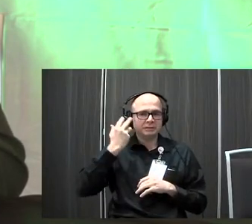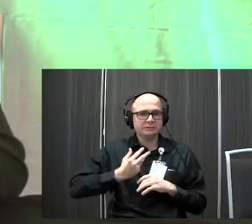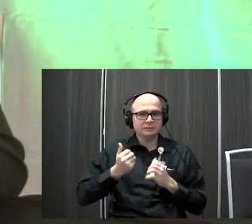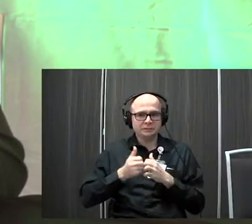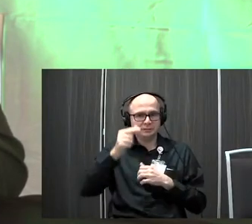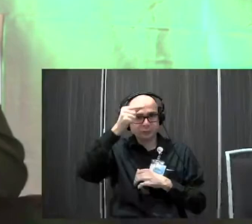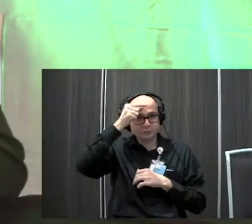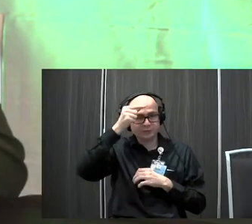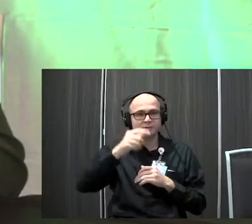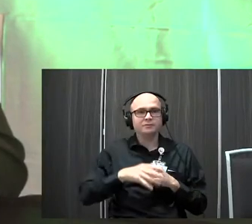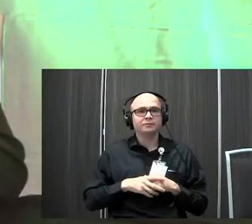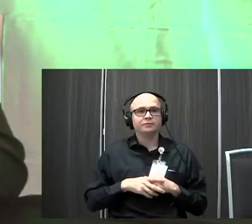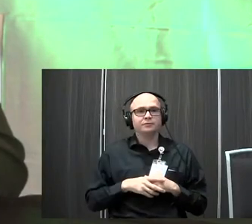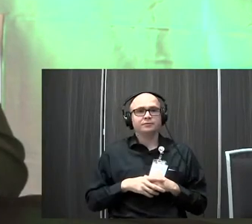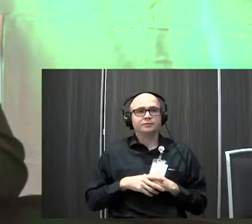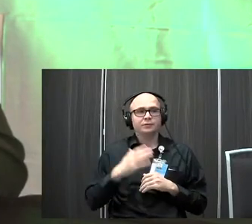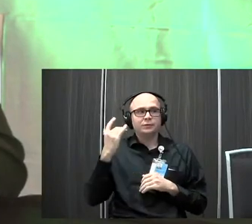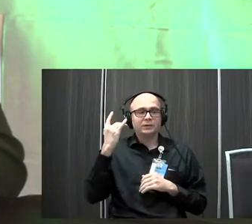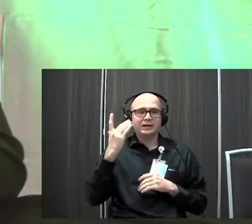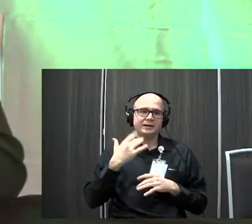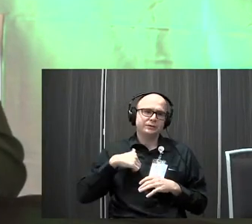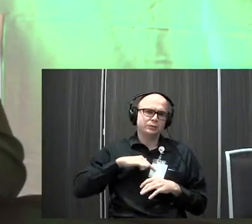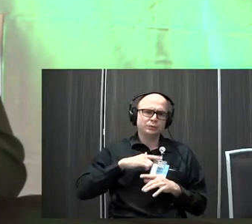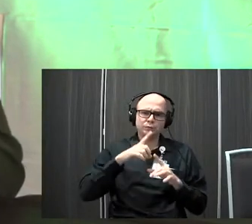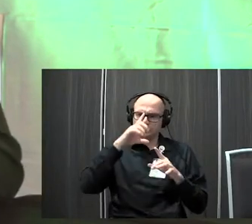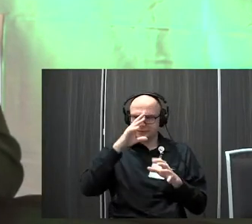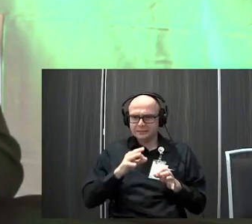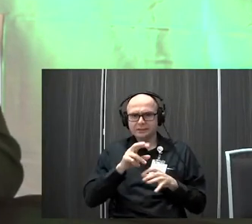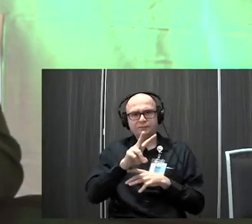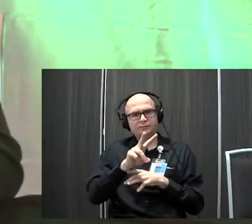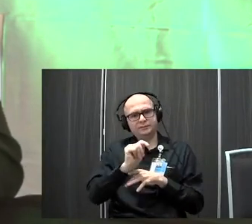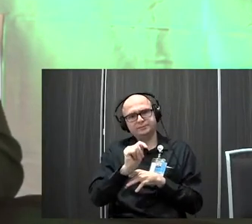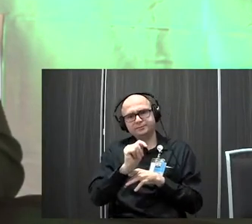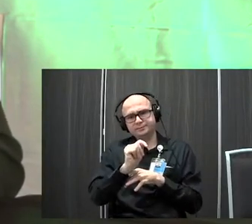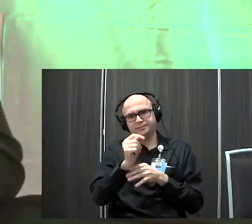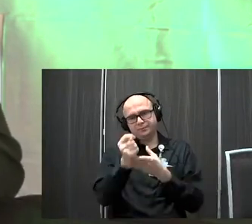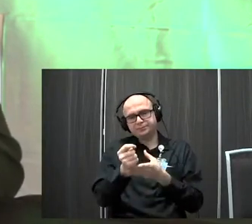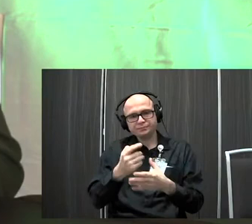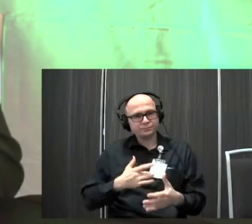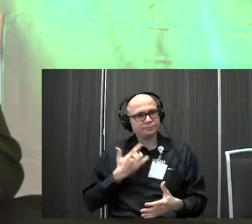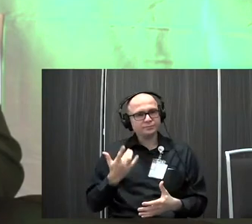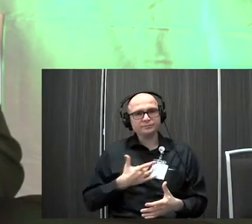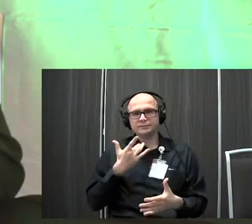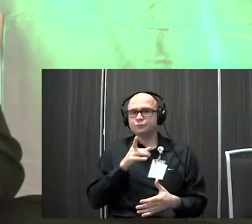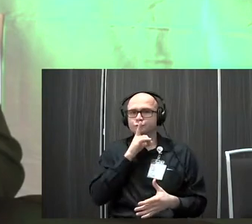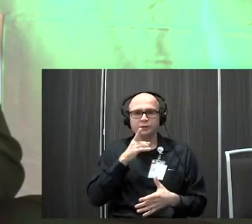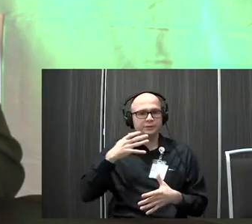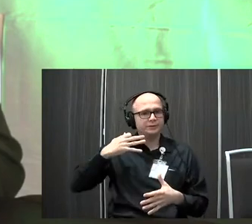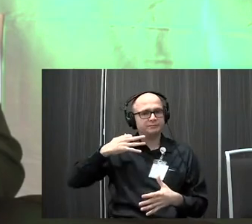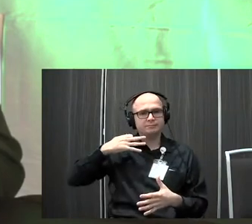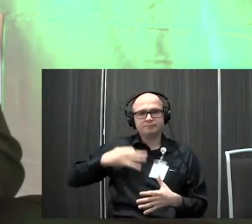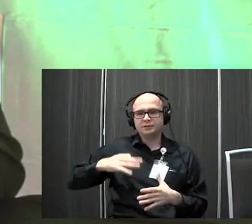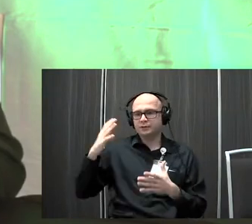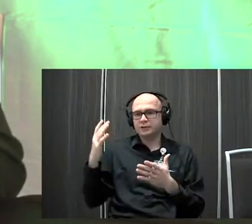and, and why, um, we decided to do vestibular therapy and why we felt like it really has been like a great